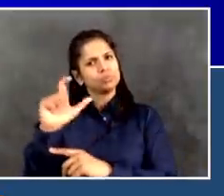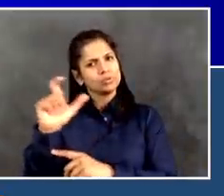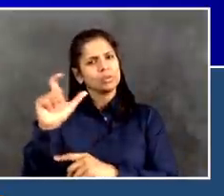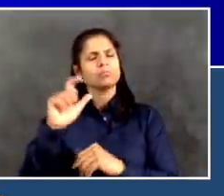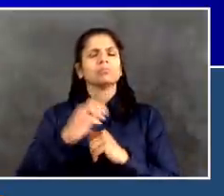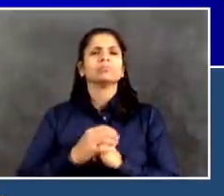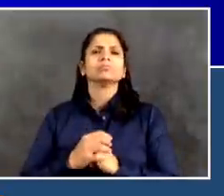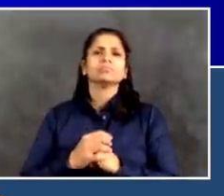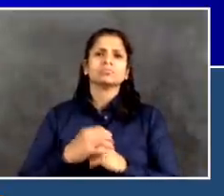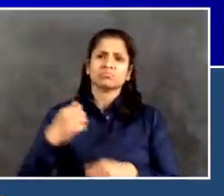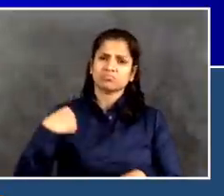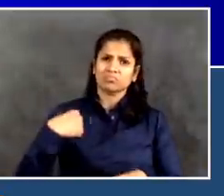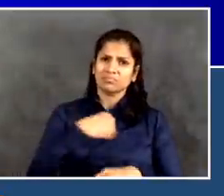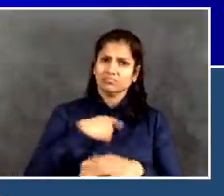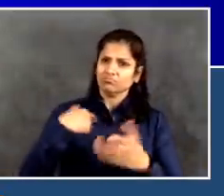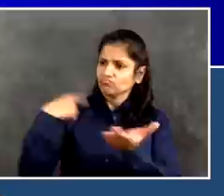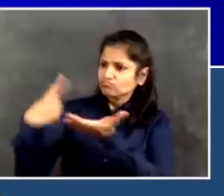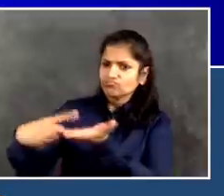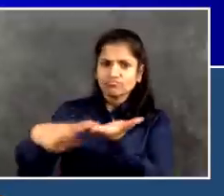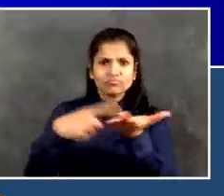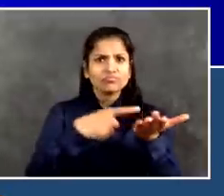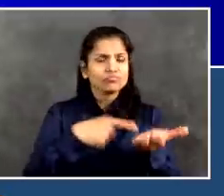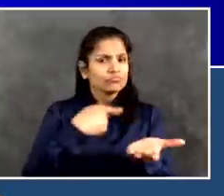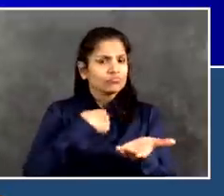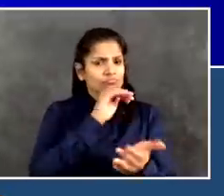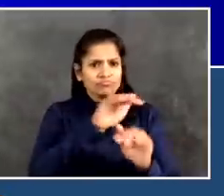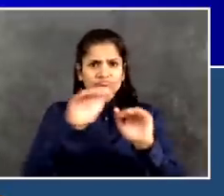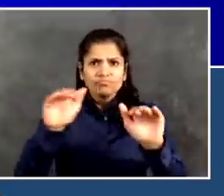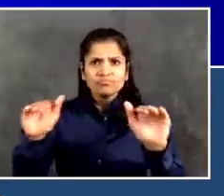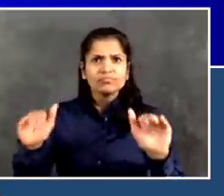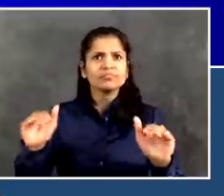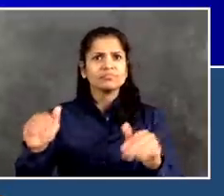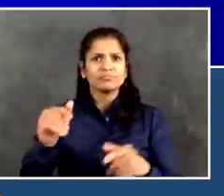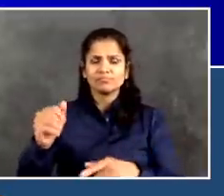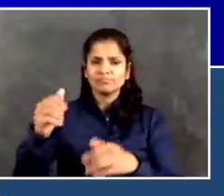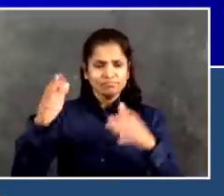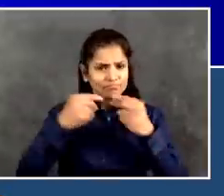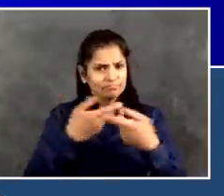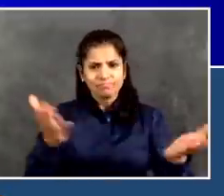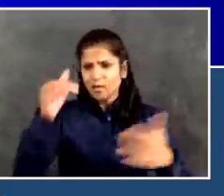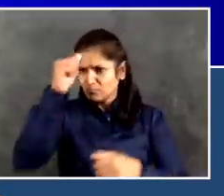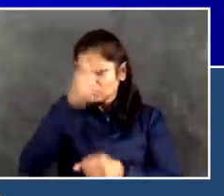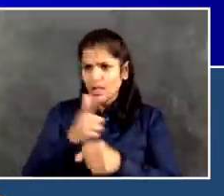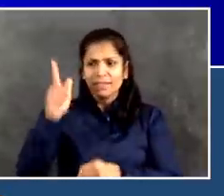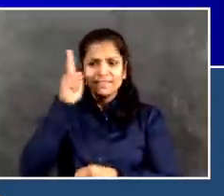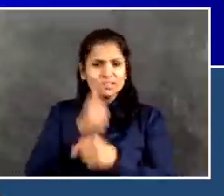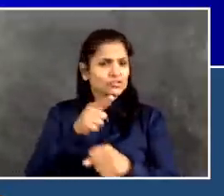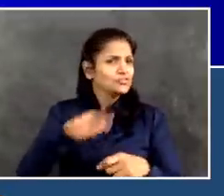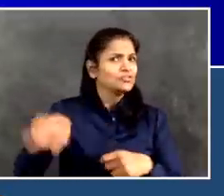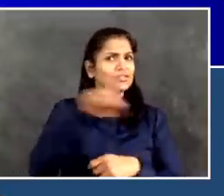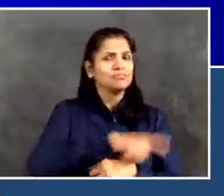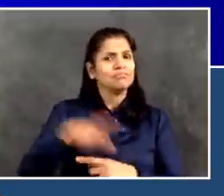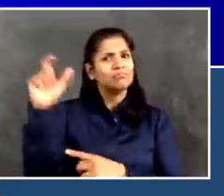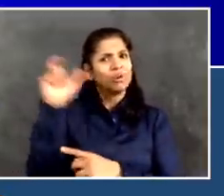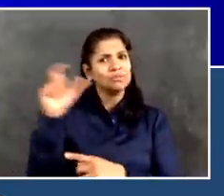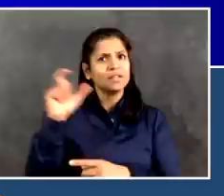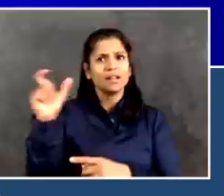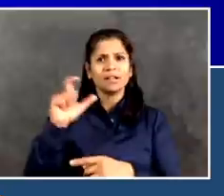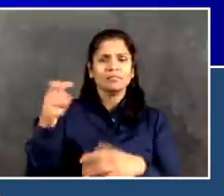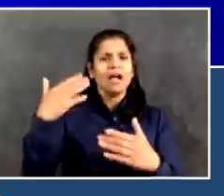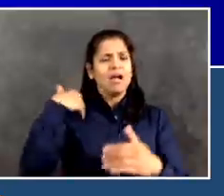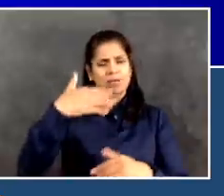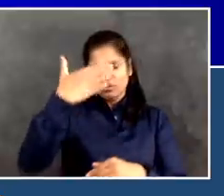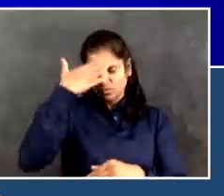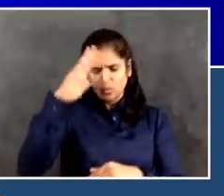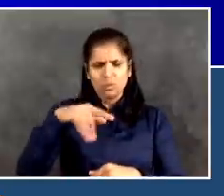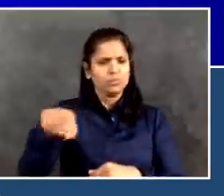have, and not able to worship and not able to do the things that you're used to doing as part of your faith.